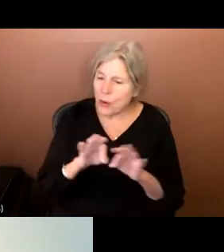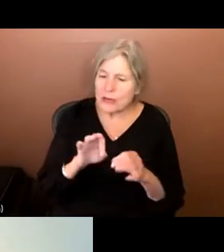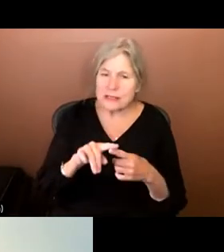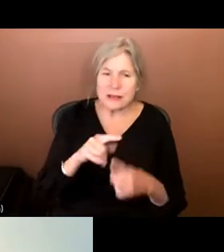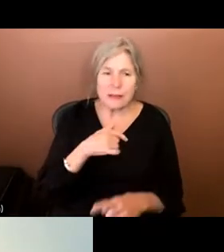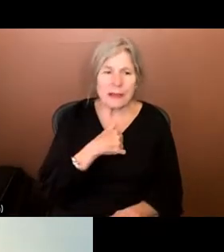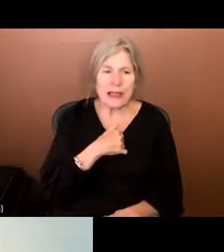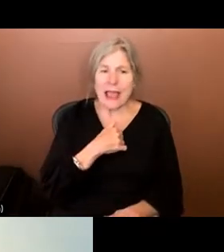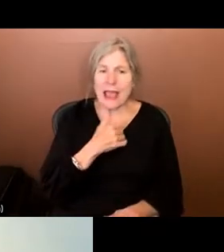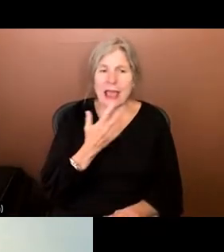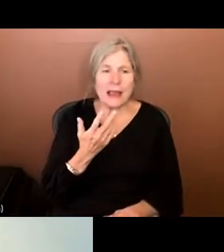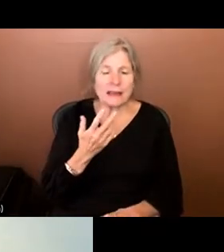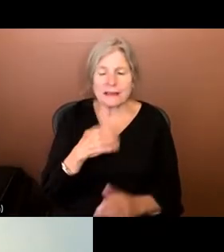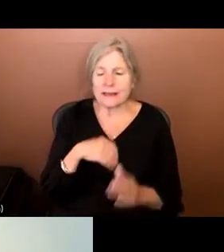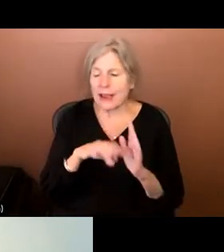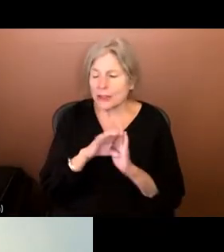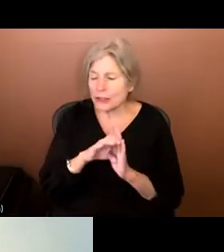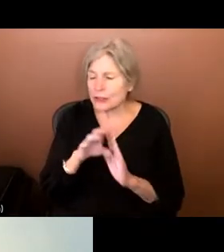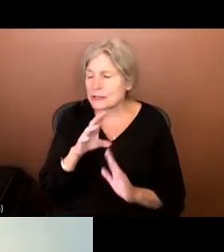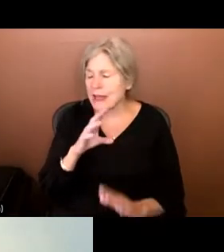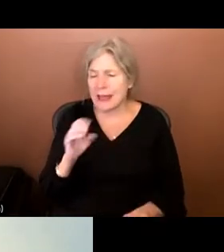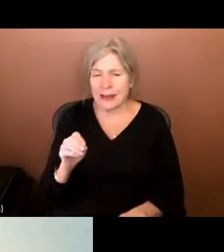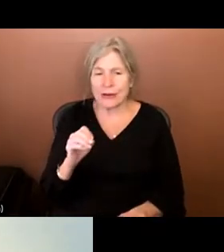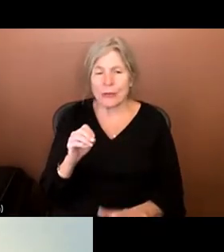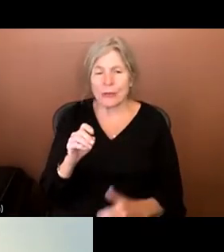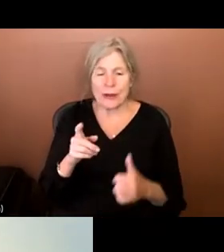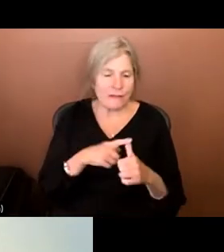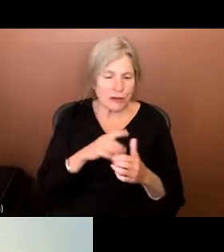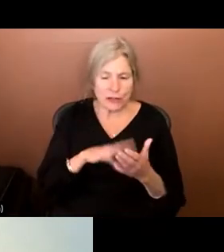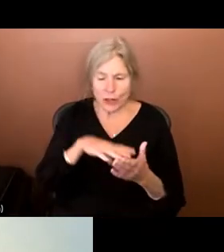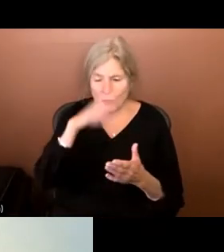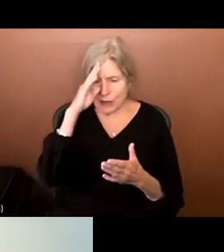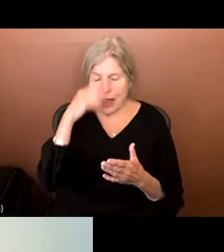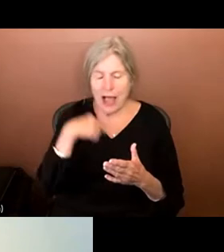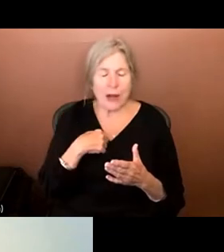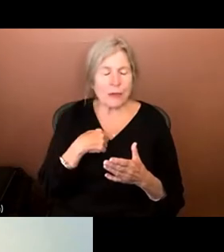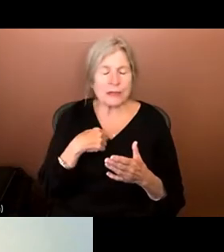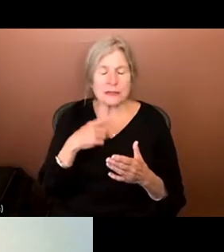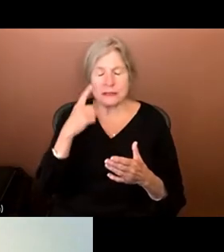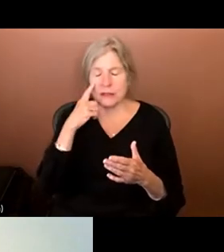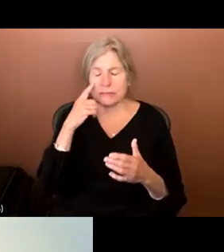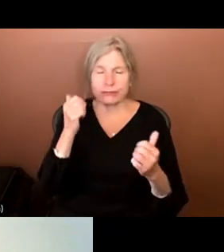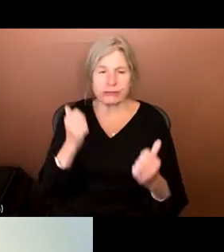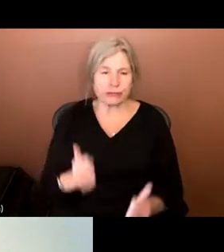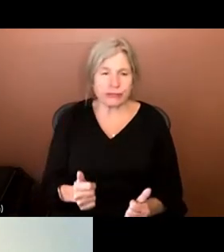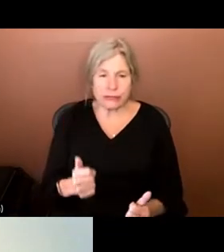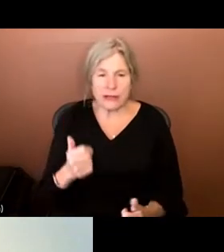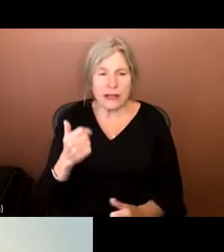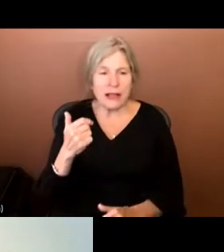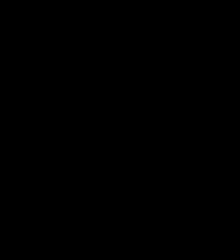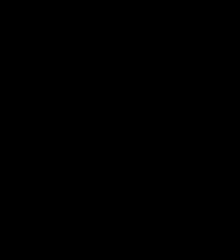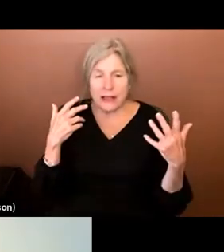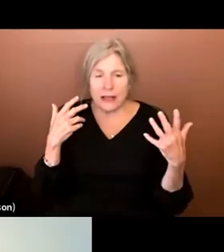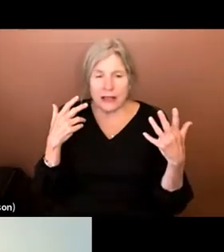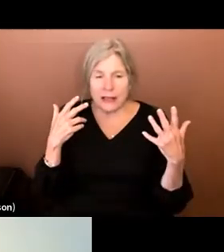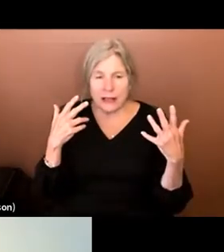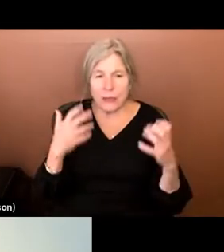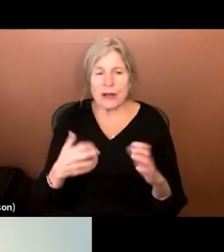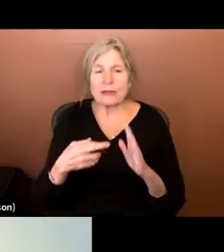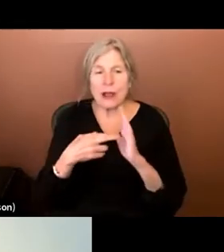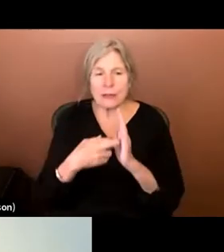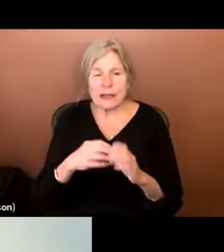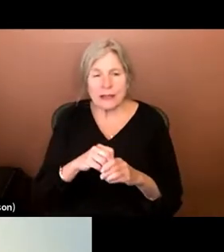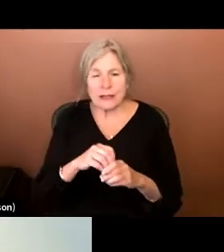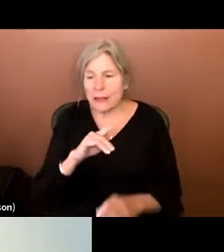And characters. And when I first learned that I was losing my vision, and I was seeking nation in